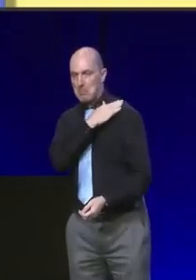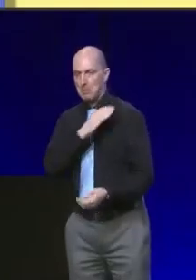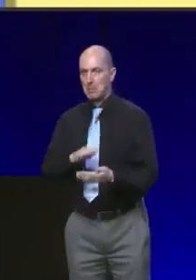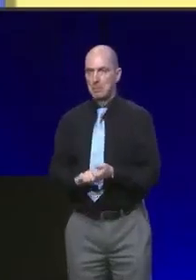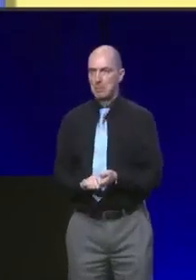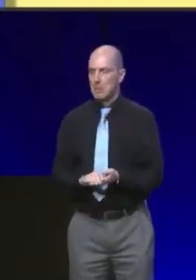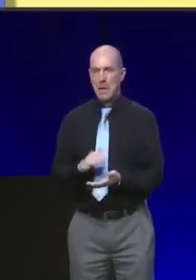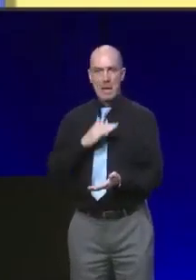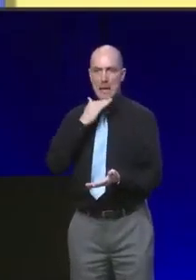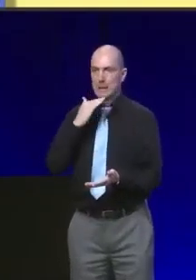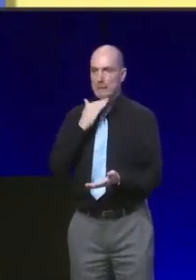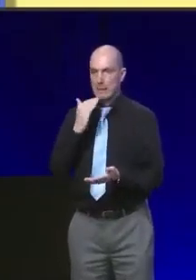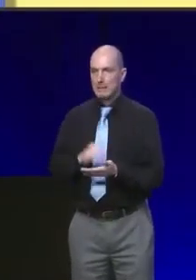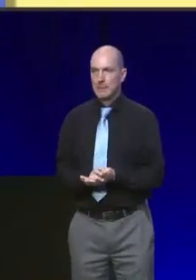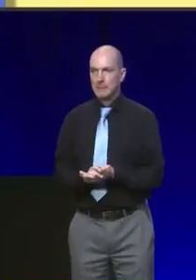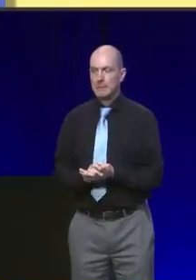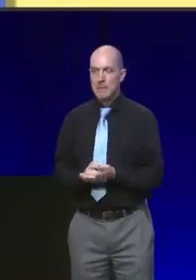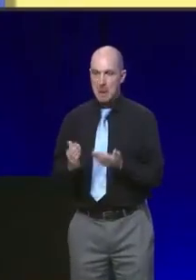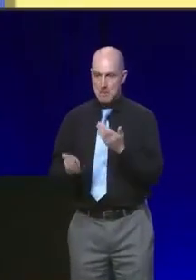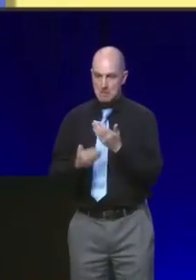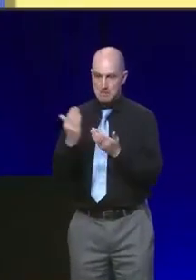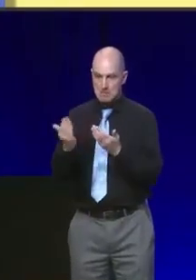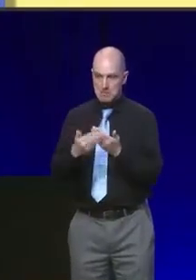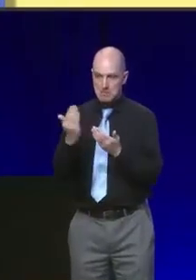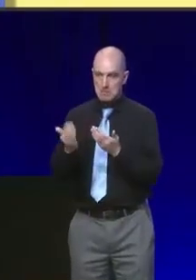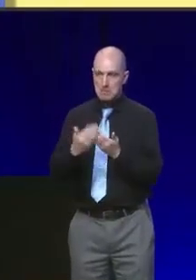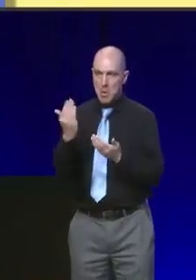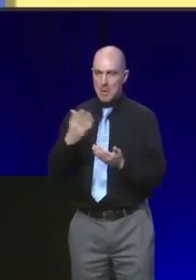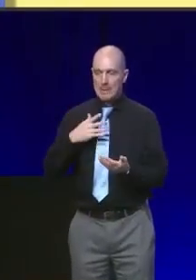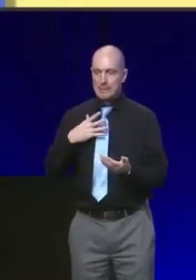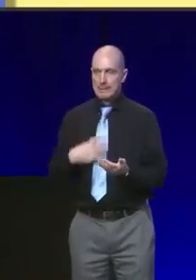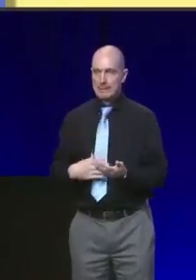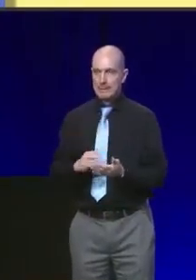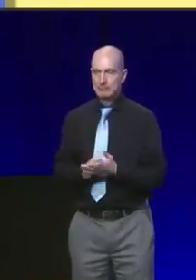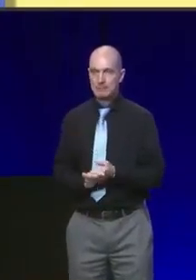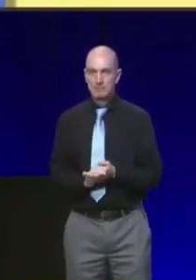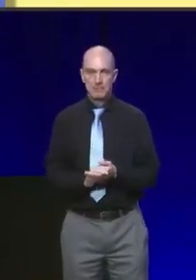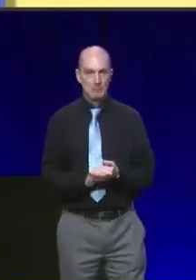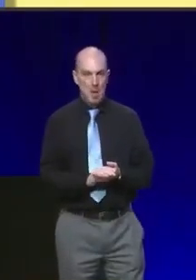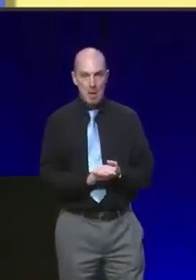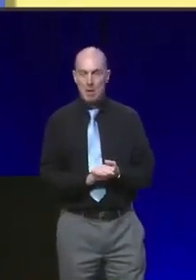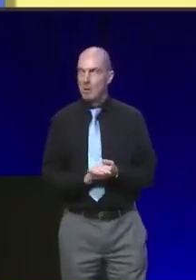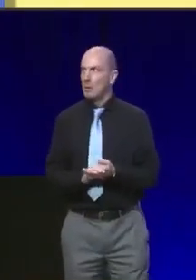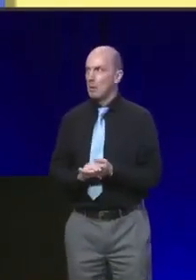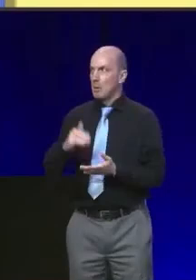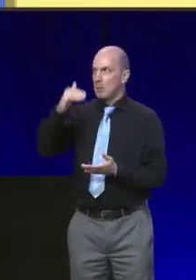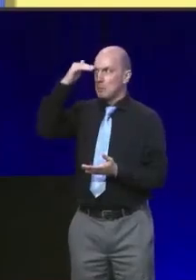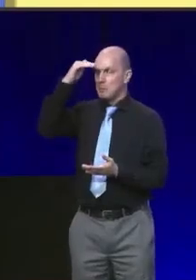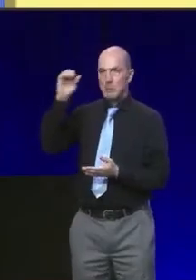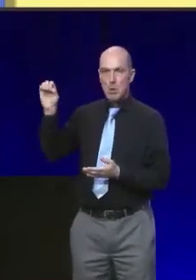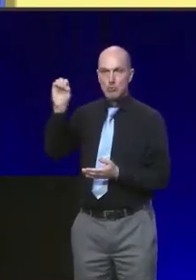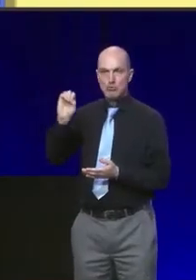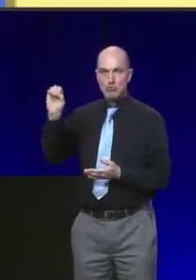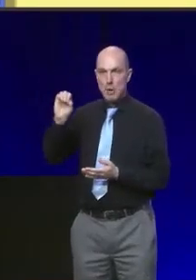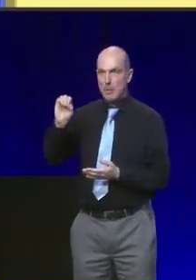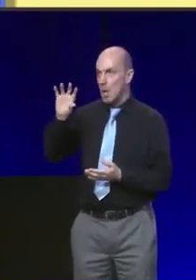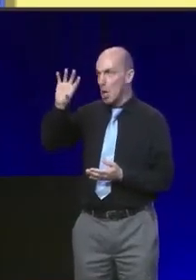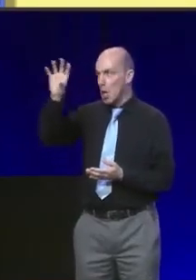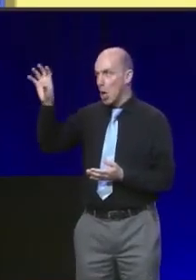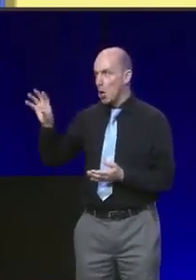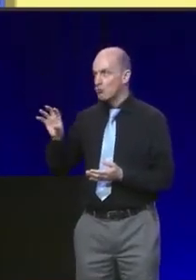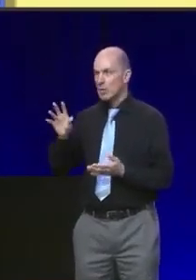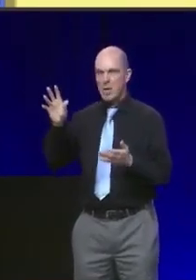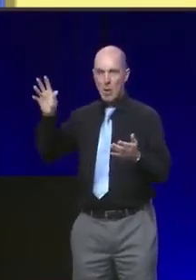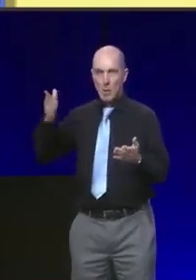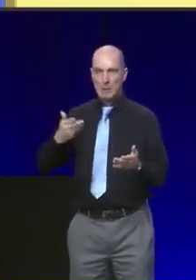build on that performance and make it better. Because when we look at small independent countries across Europe, they have higher